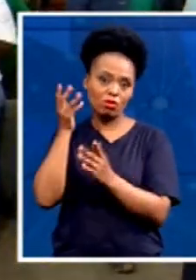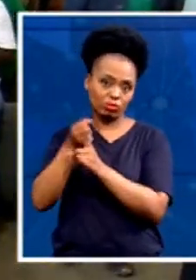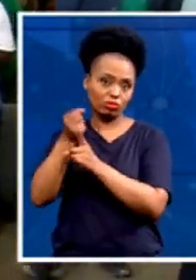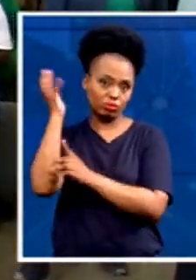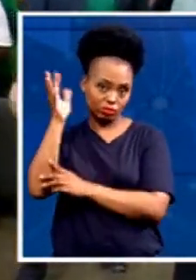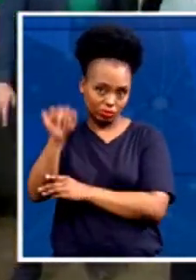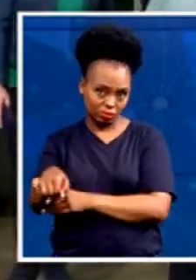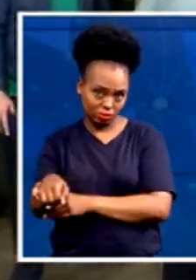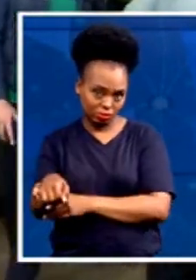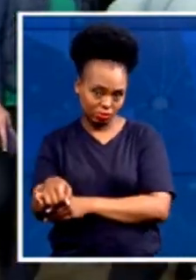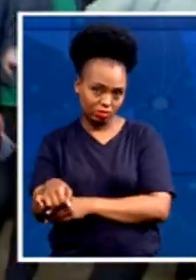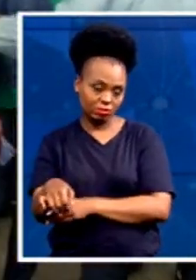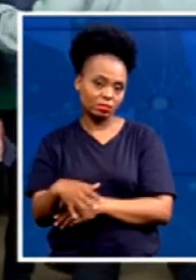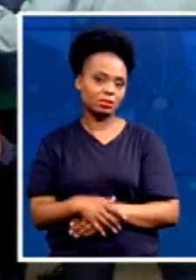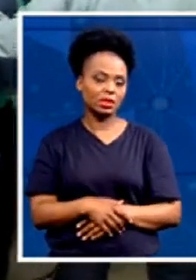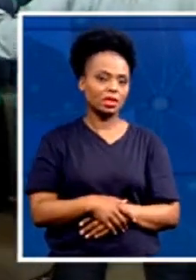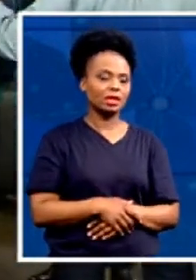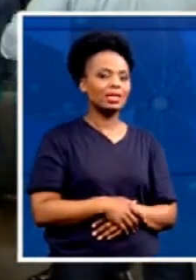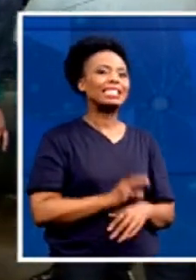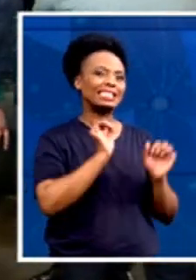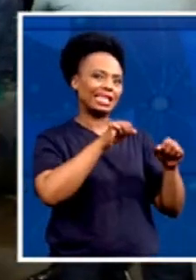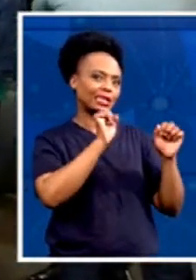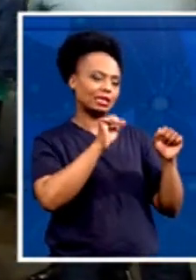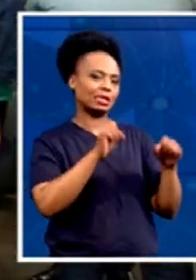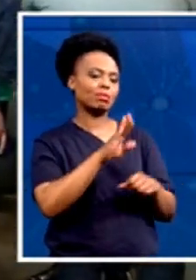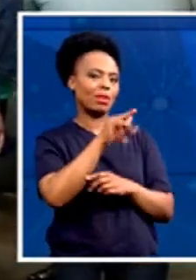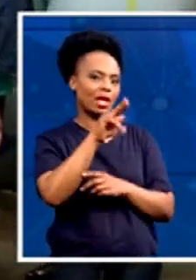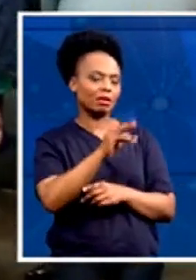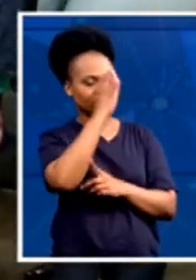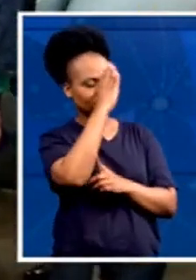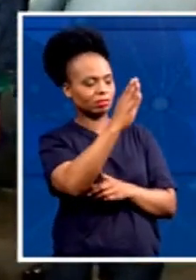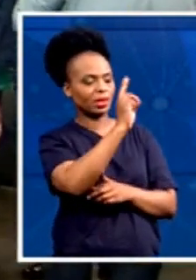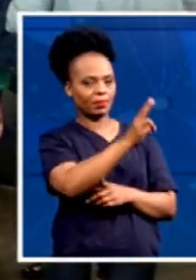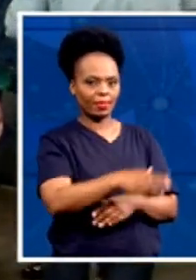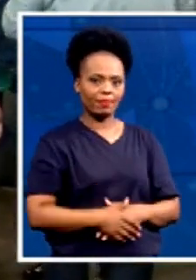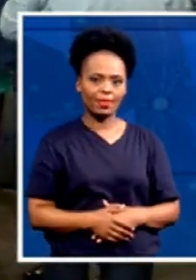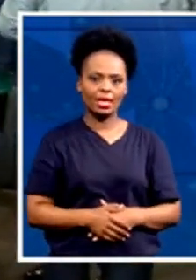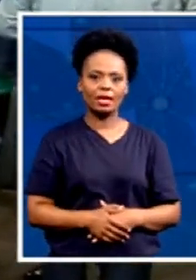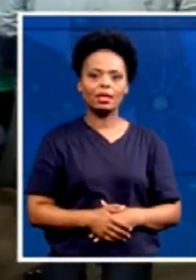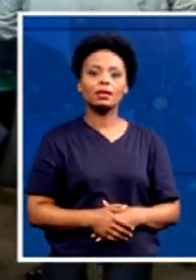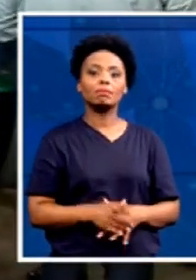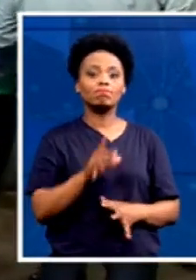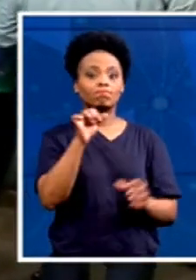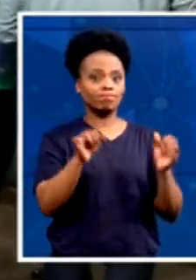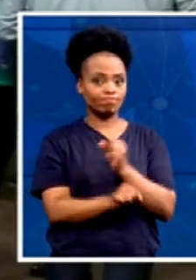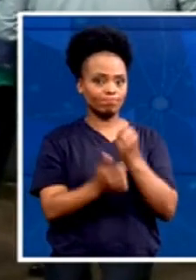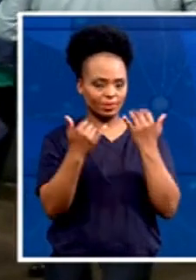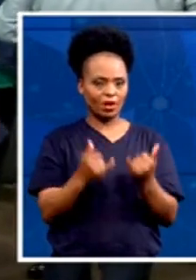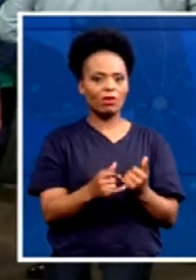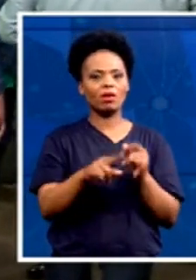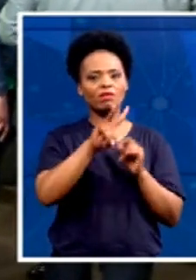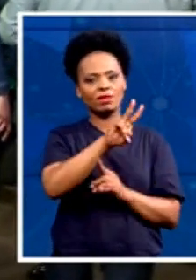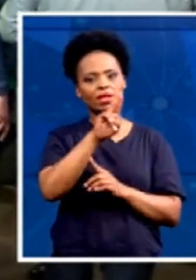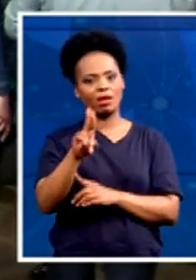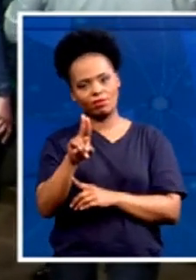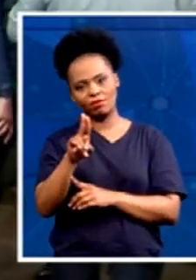Well, definitely, Blaine, very good afternoon to you. And that concludes the Freedom Front Plus' manifesto launch. Which we heard there